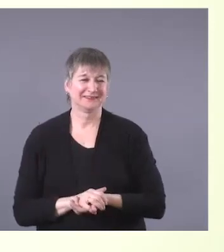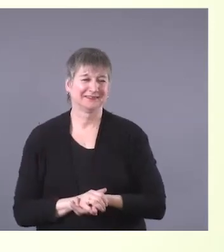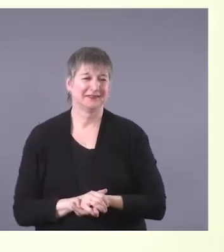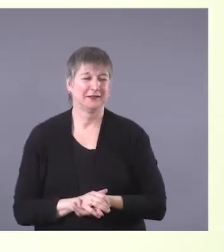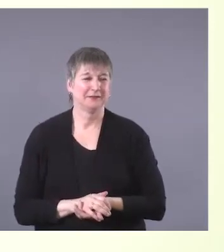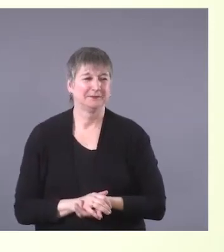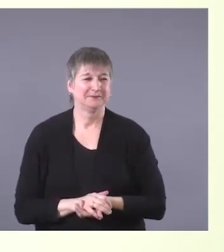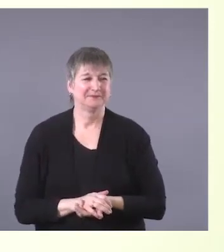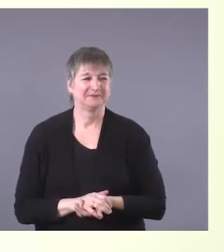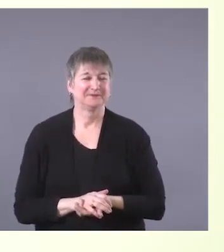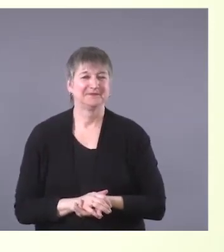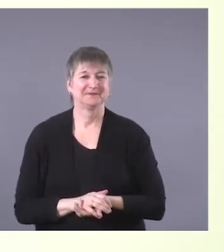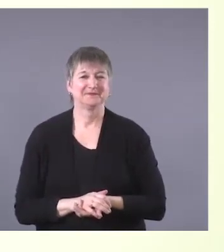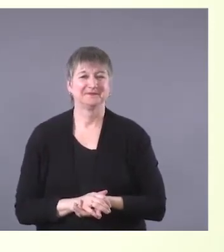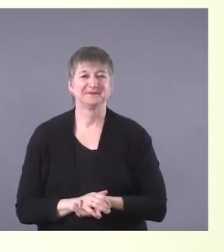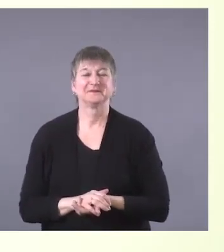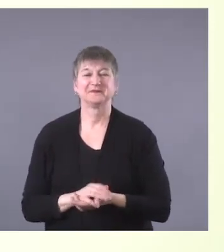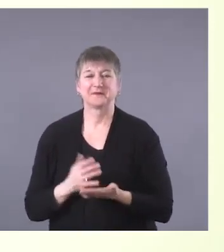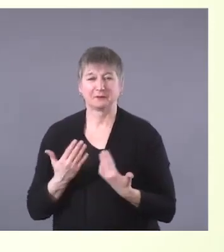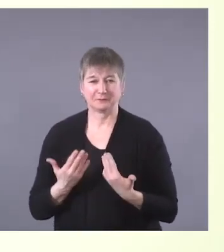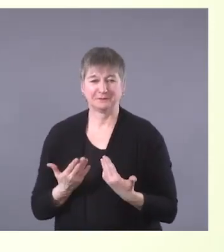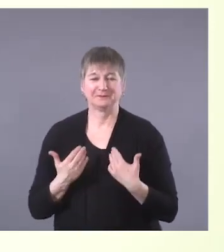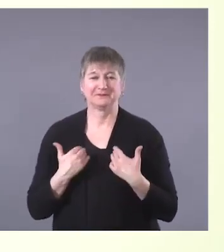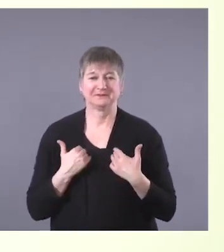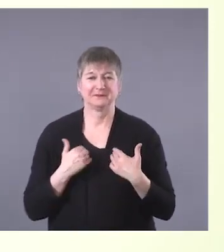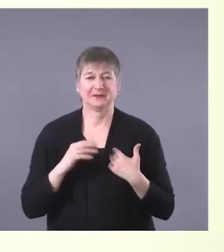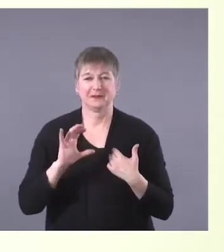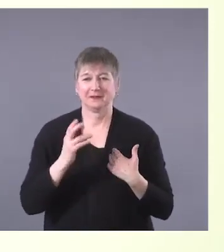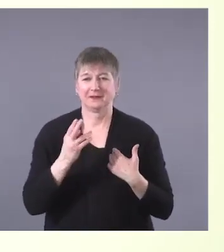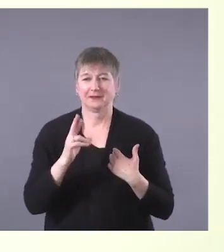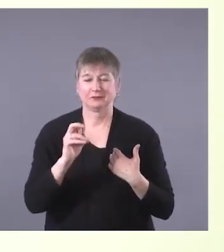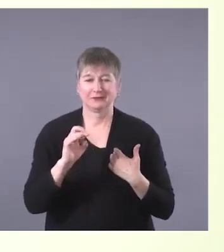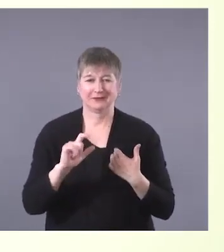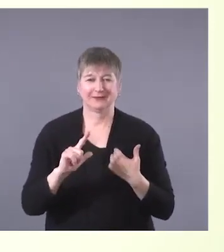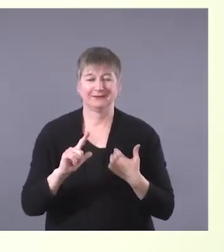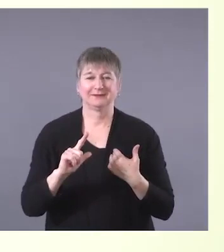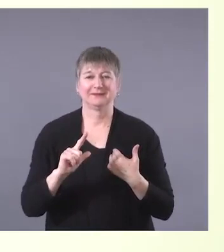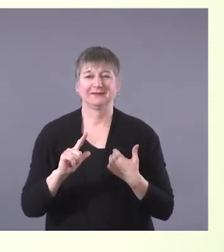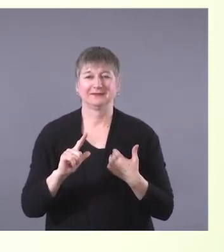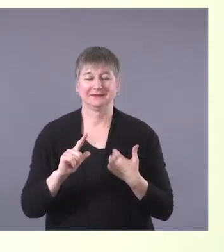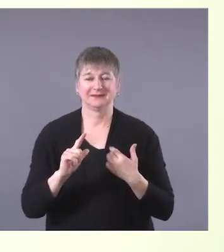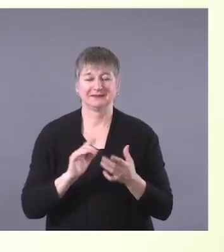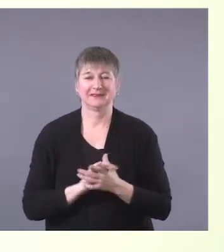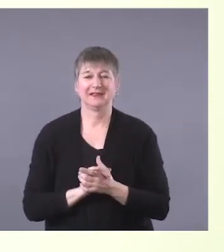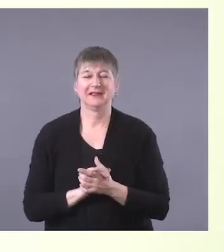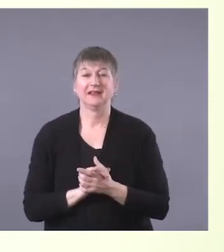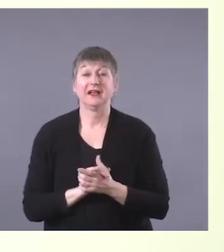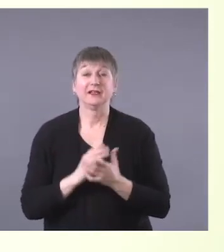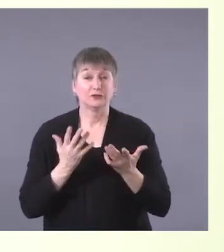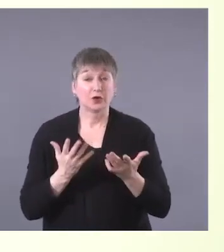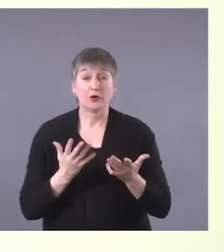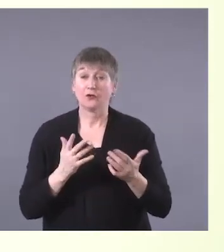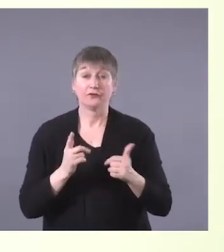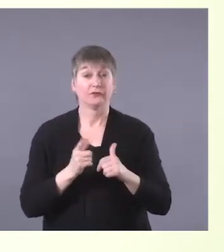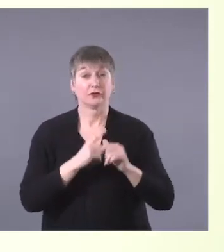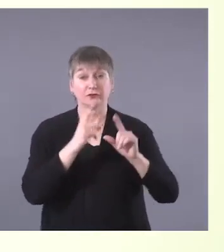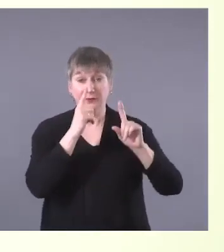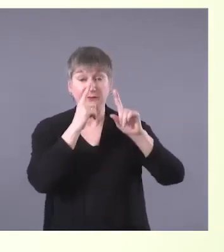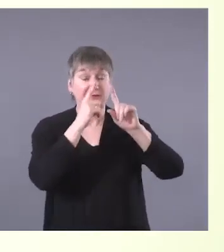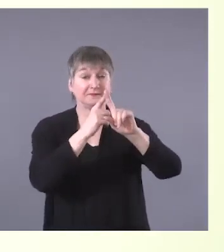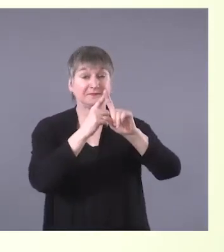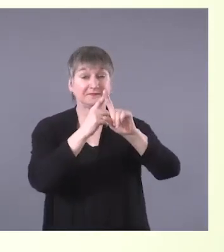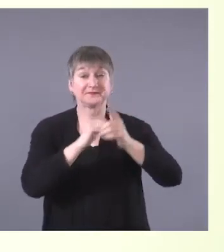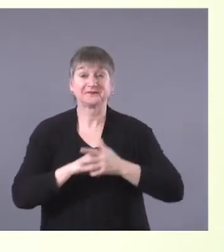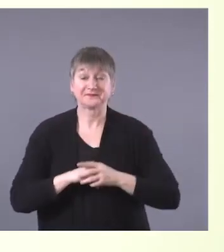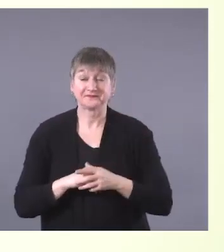Great. So yeah, Megan went over the first objective and we're going